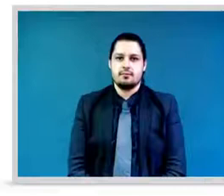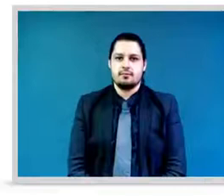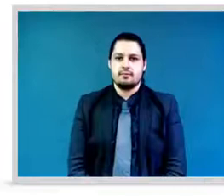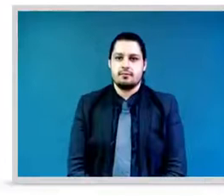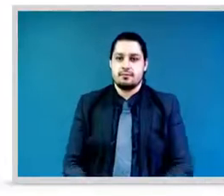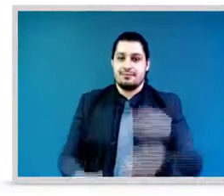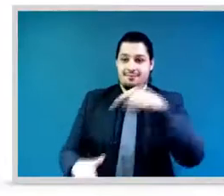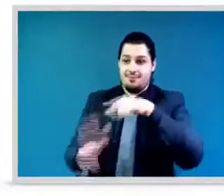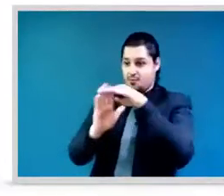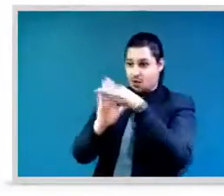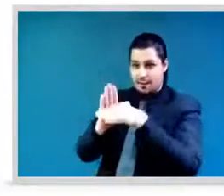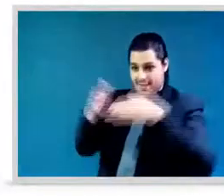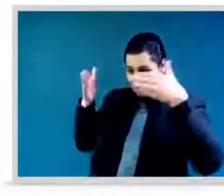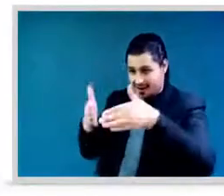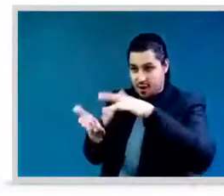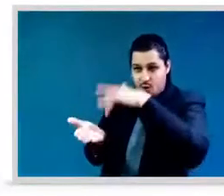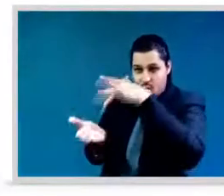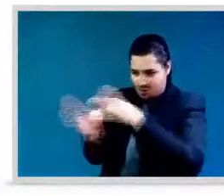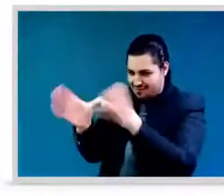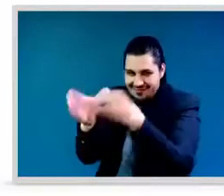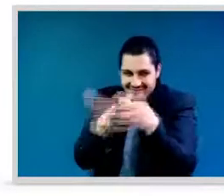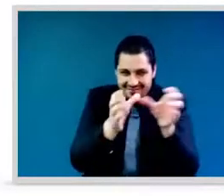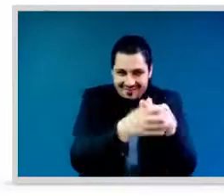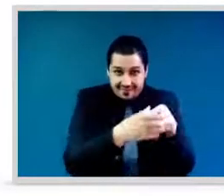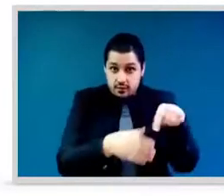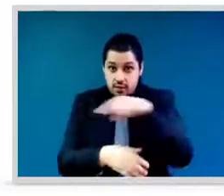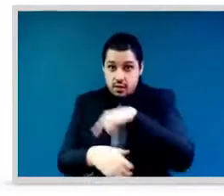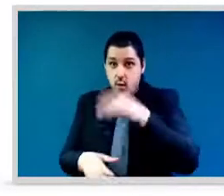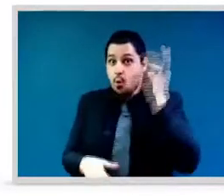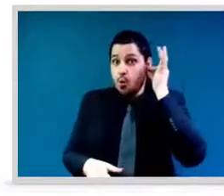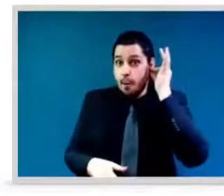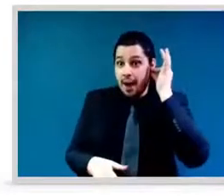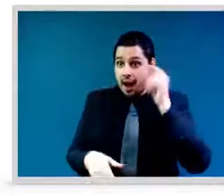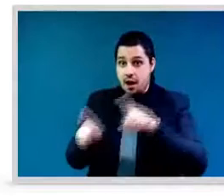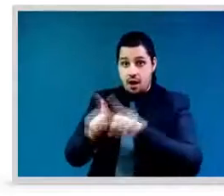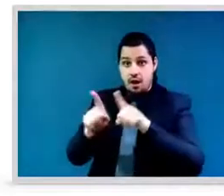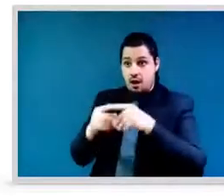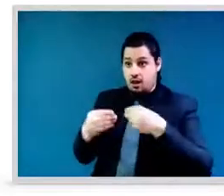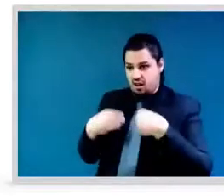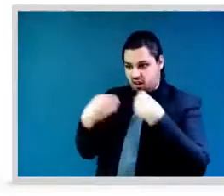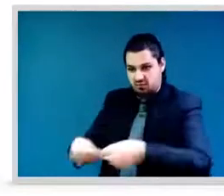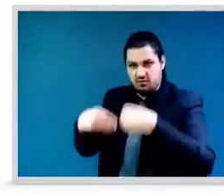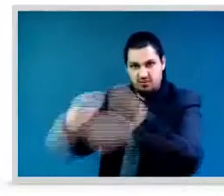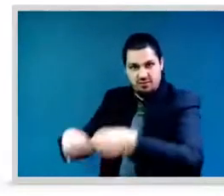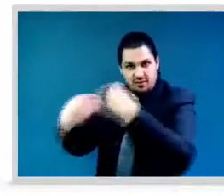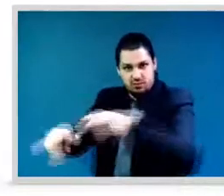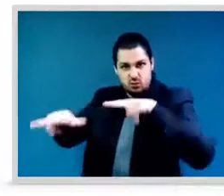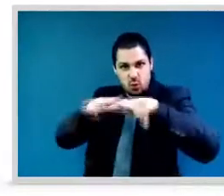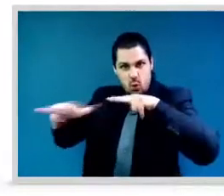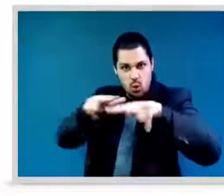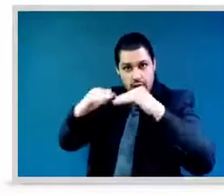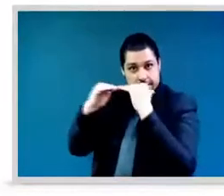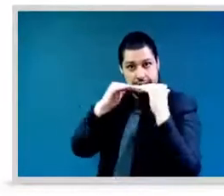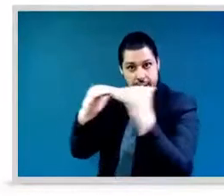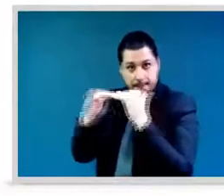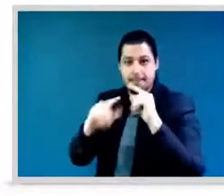equality and women related activities and needs and rights. I think in this context of COVID where all